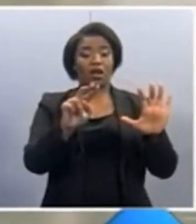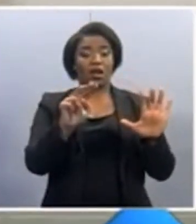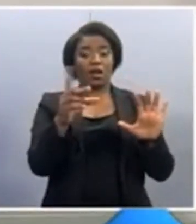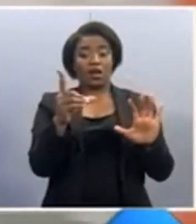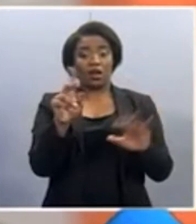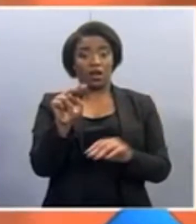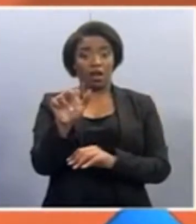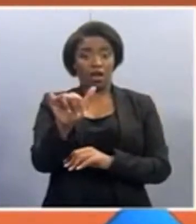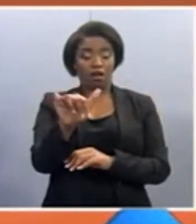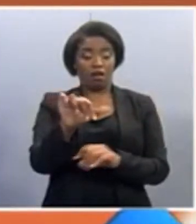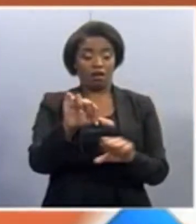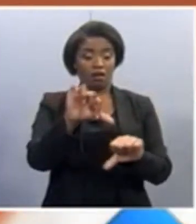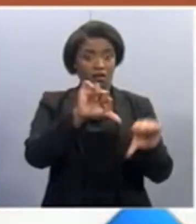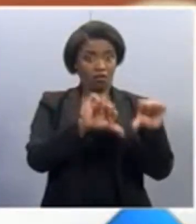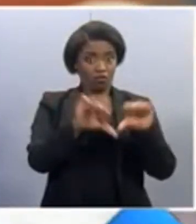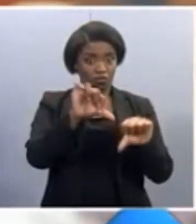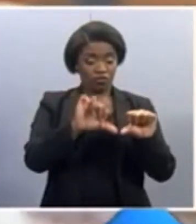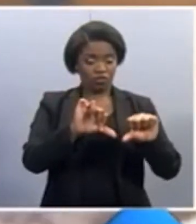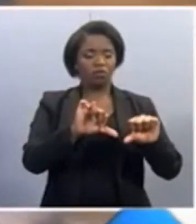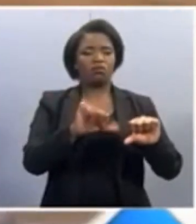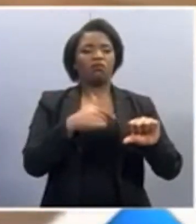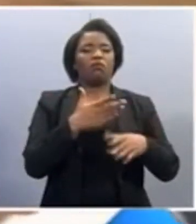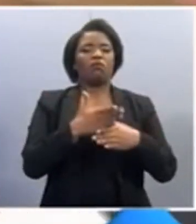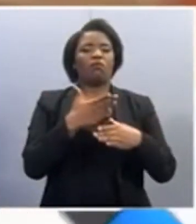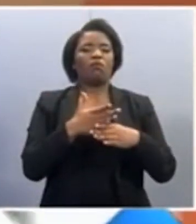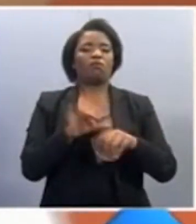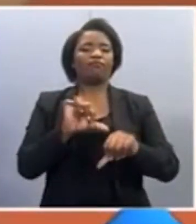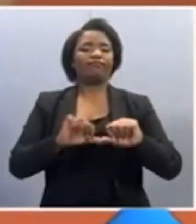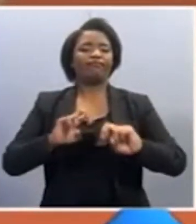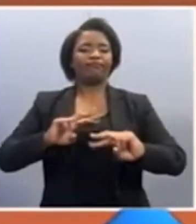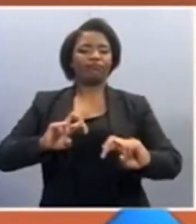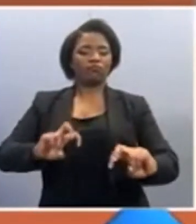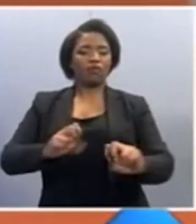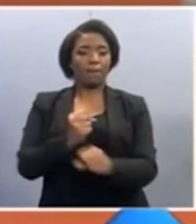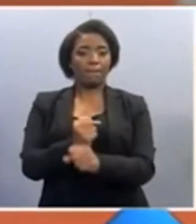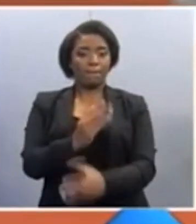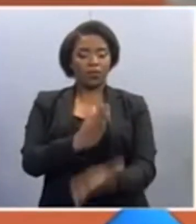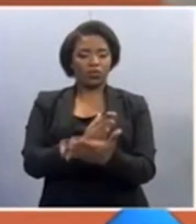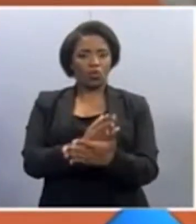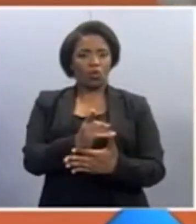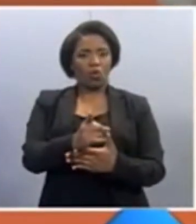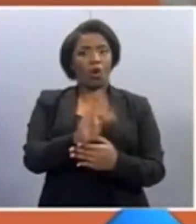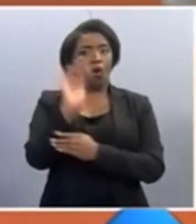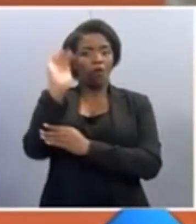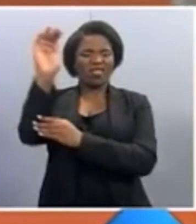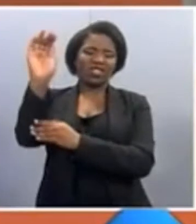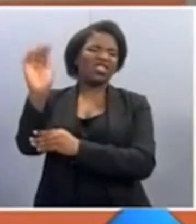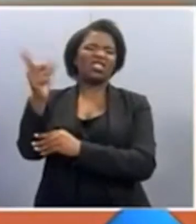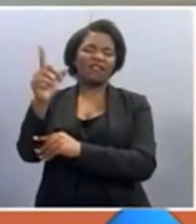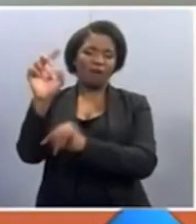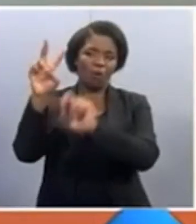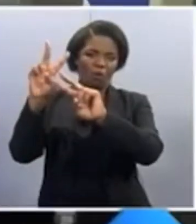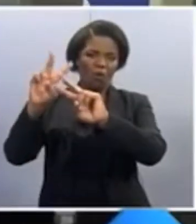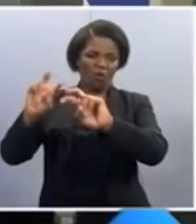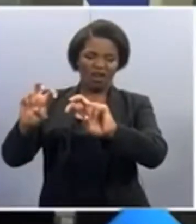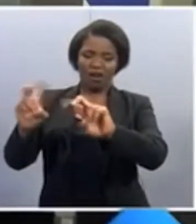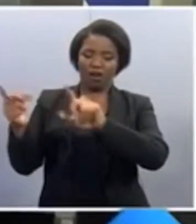working with the Science and Technology Department to ensure samples are no longer sent overseas for analysis.